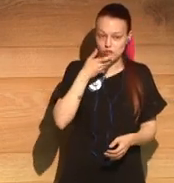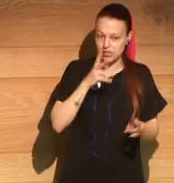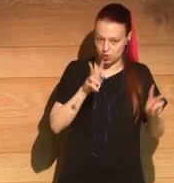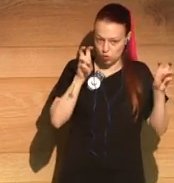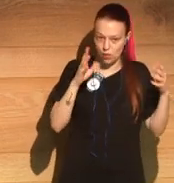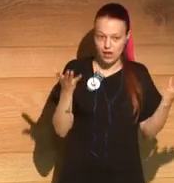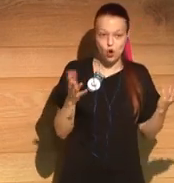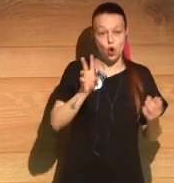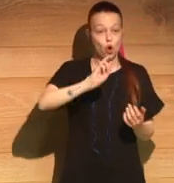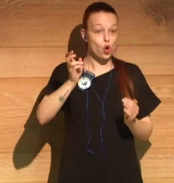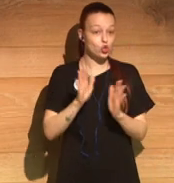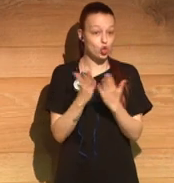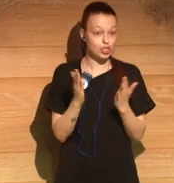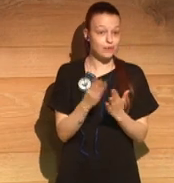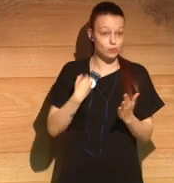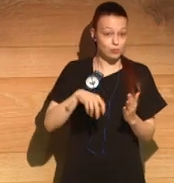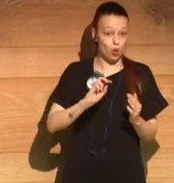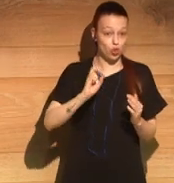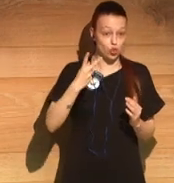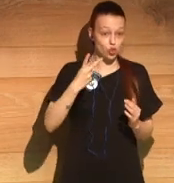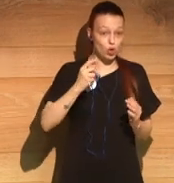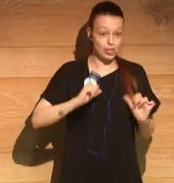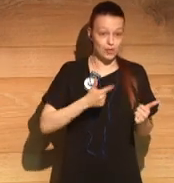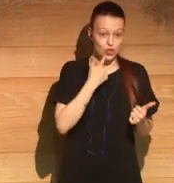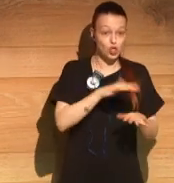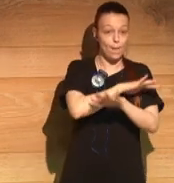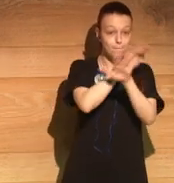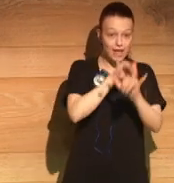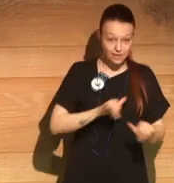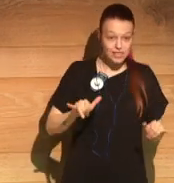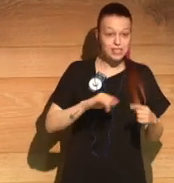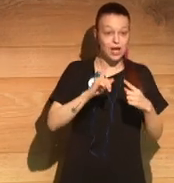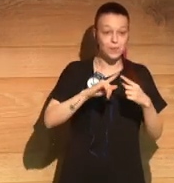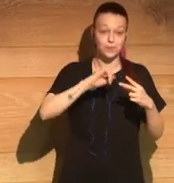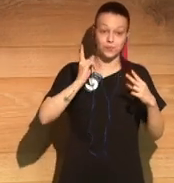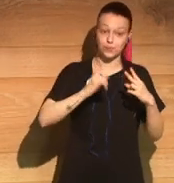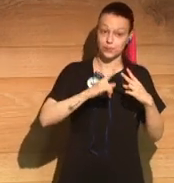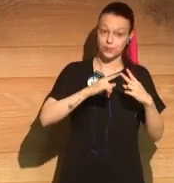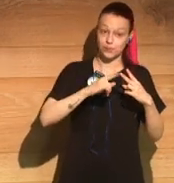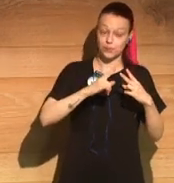in other novels, some of them that were mentioned at the beginning, such as The Absolutist.